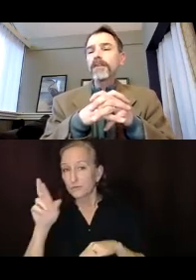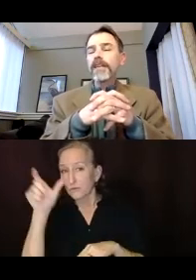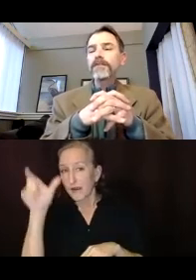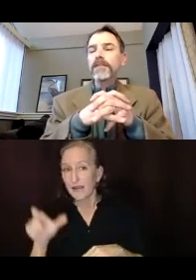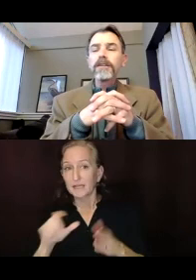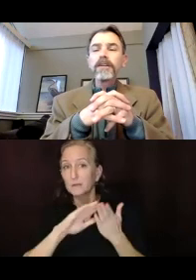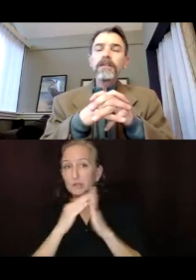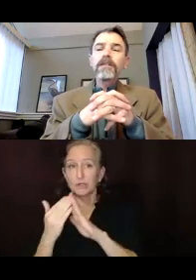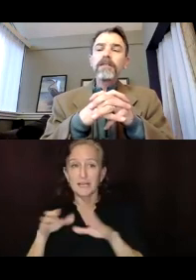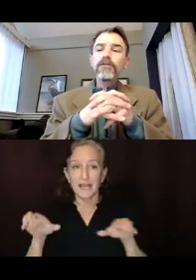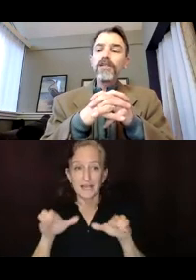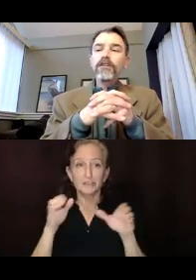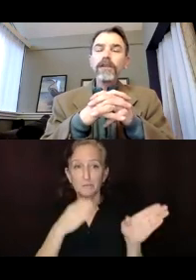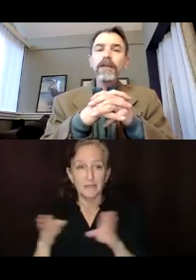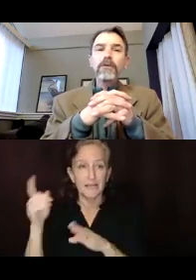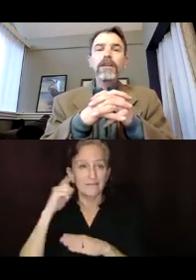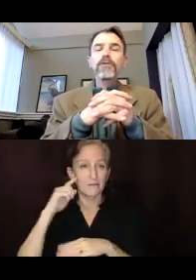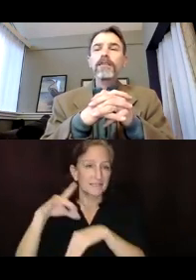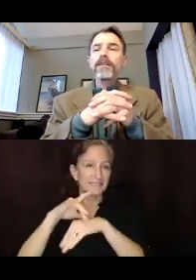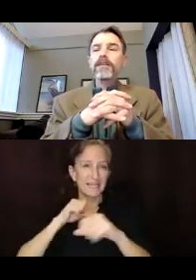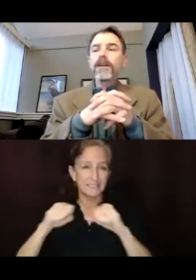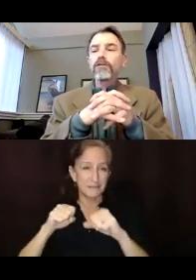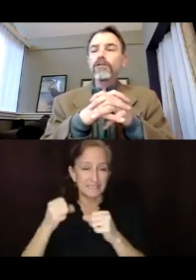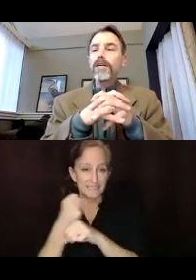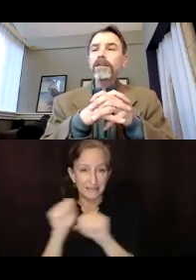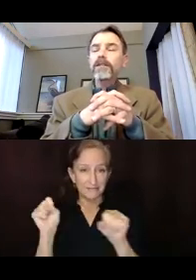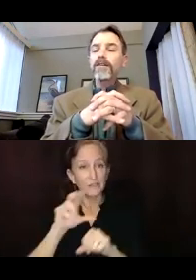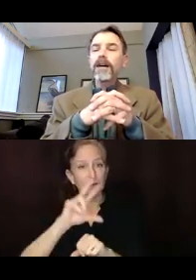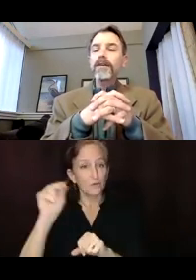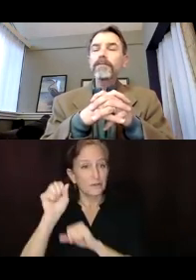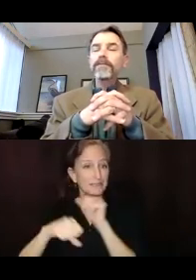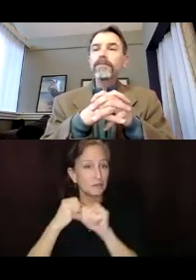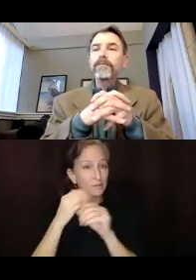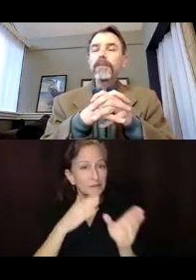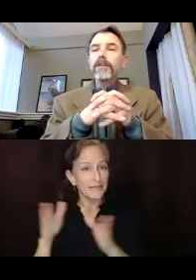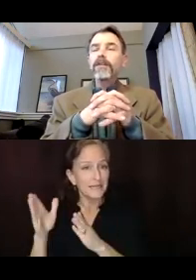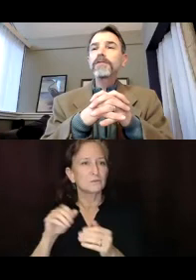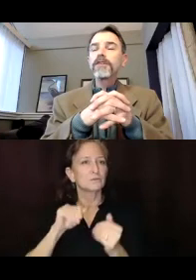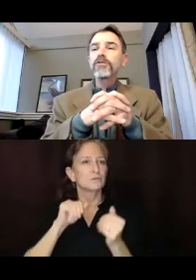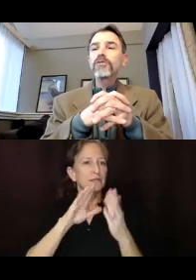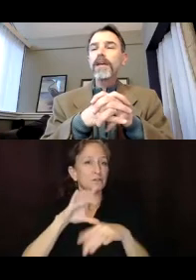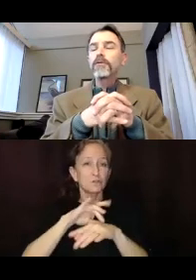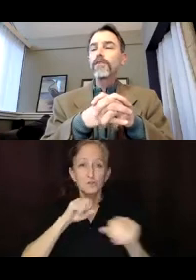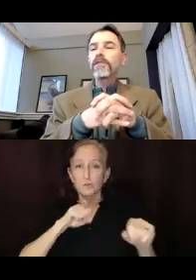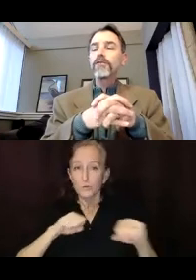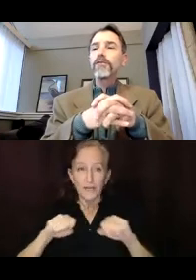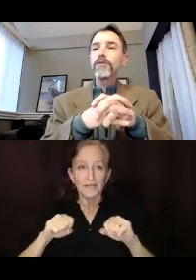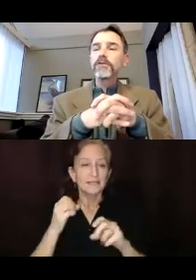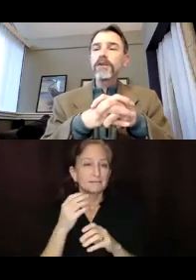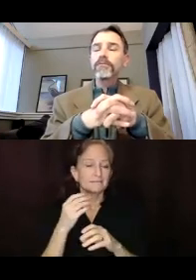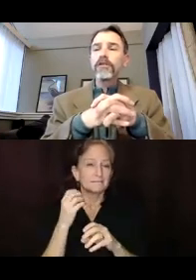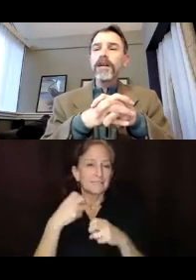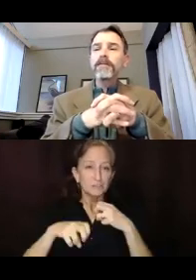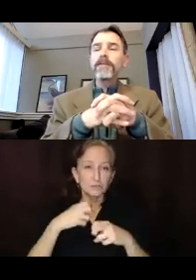seismic safety. This is a 30 year plan where we're addressing earthquake, um, um, safety issues. So that was the soft story